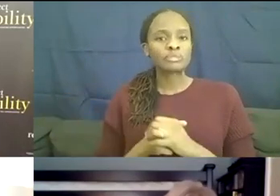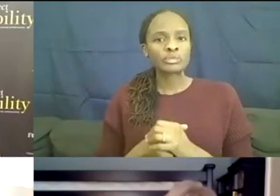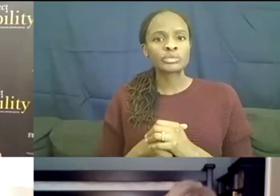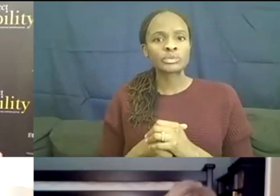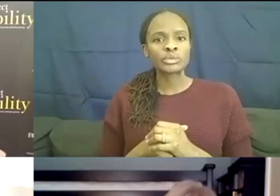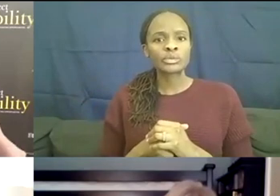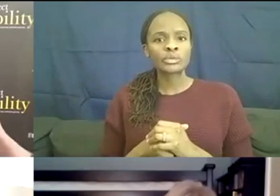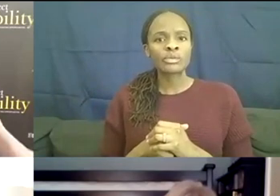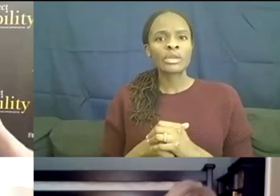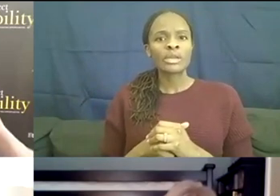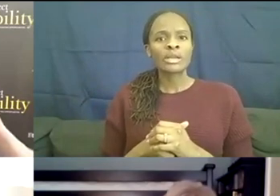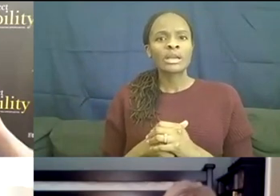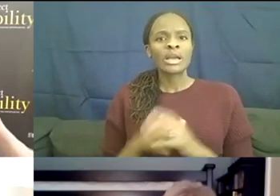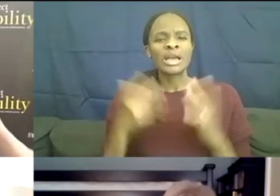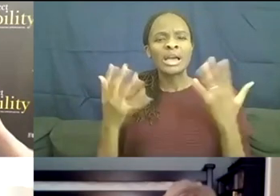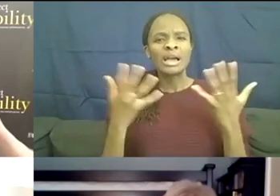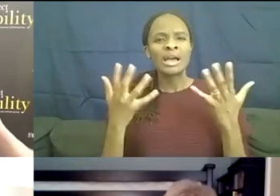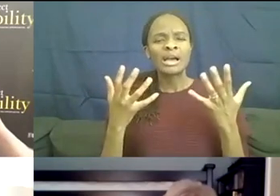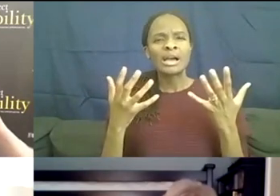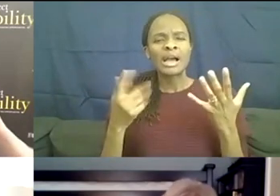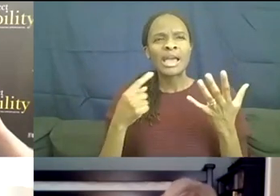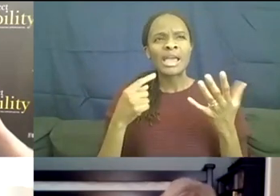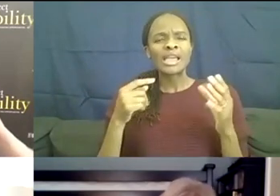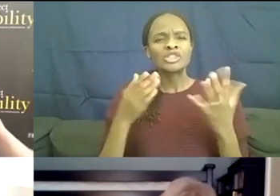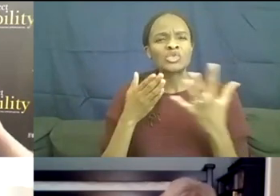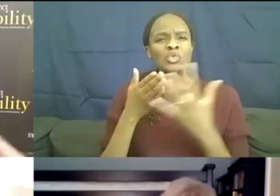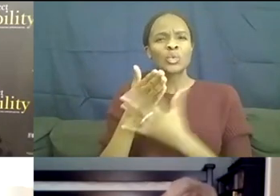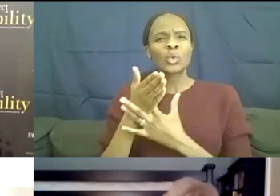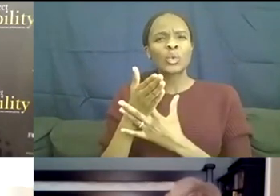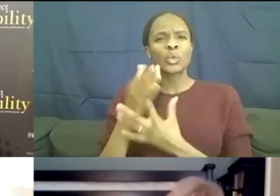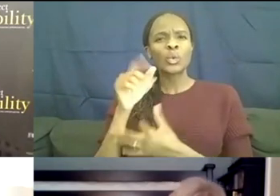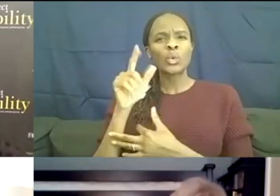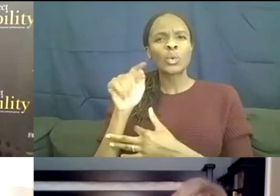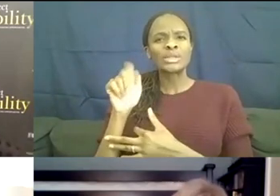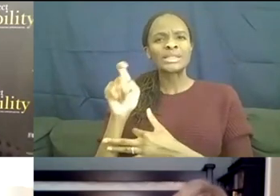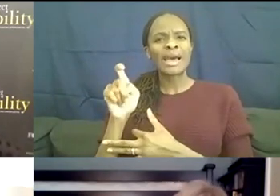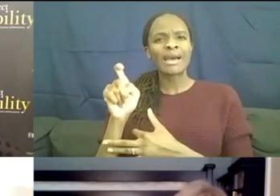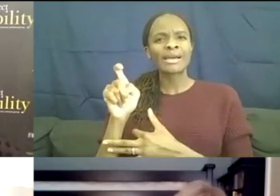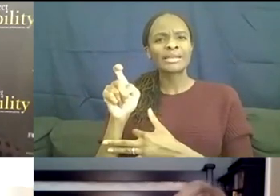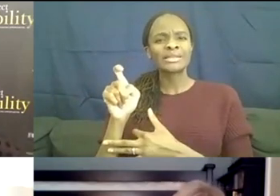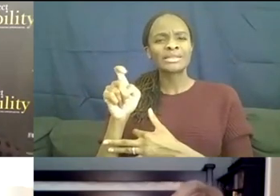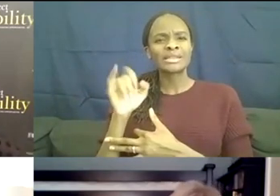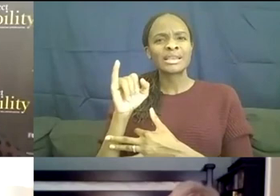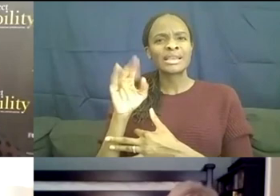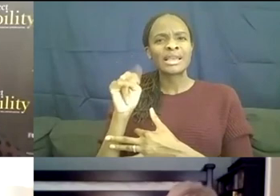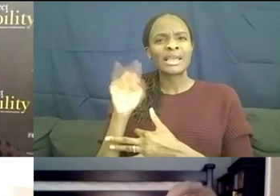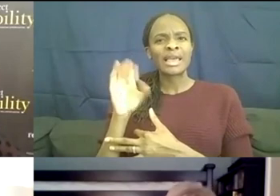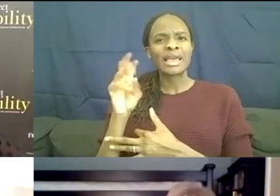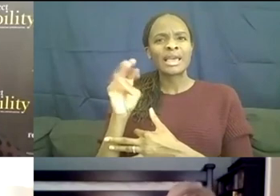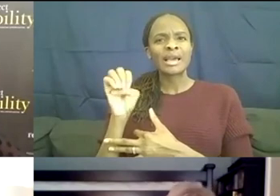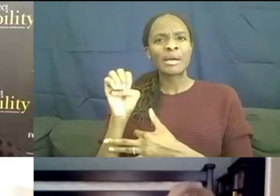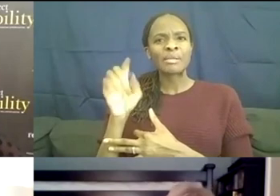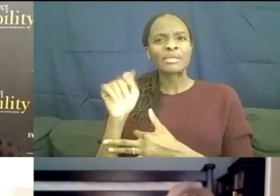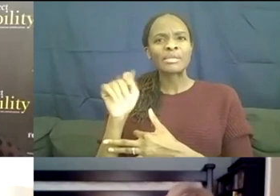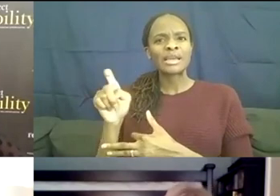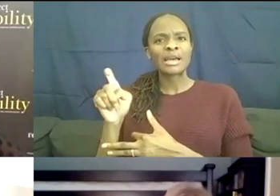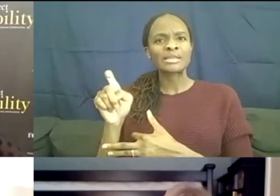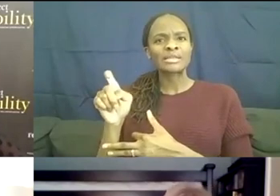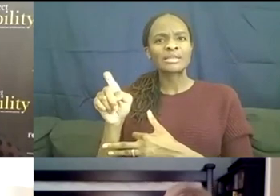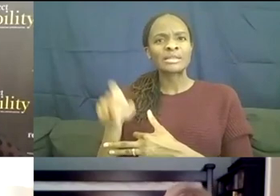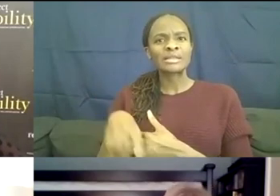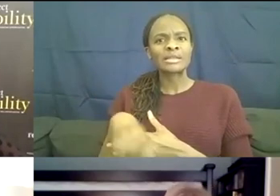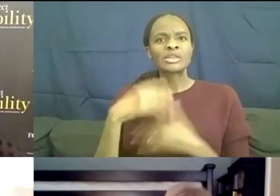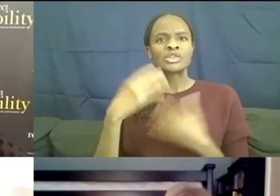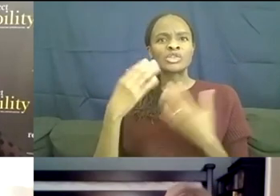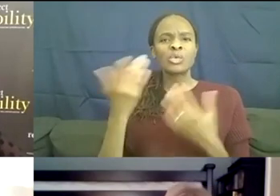they asked, it's done through the tax. Right. Right. Yeah. Well, let's go to Lauren Applebaum.